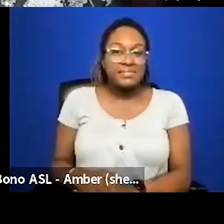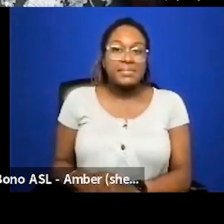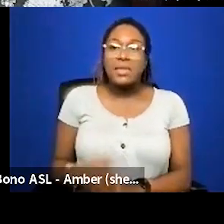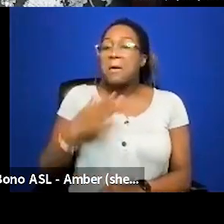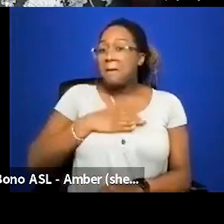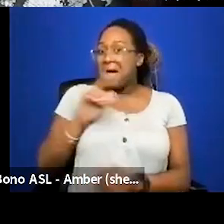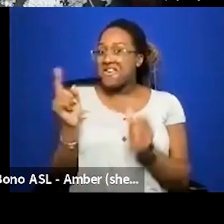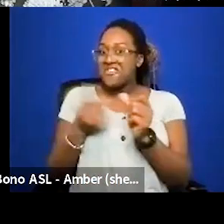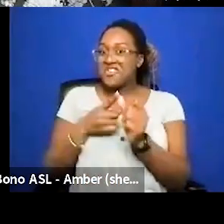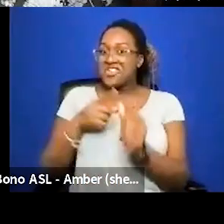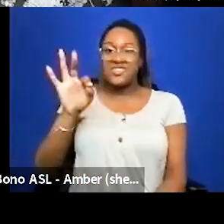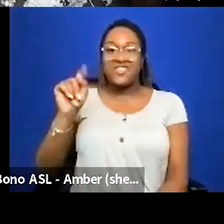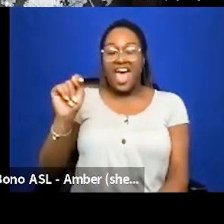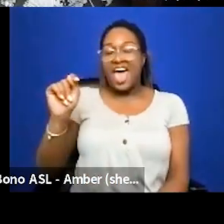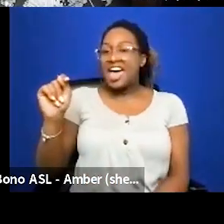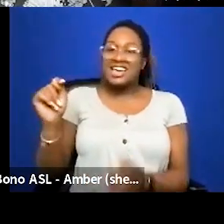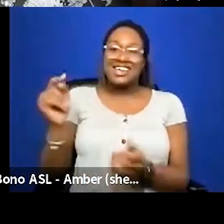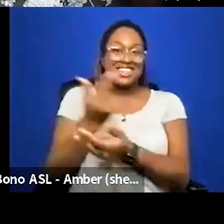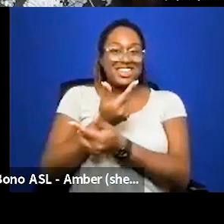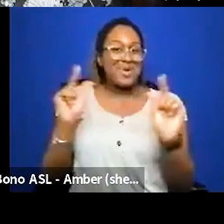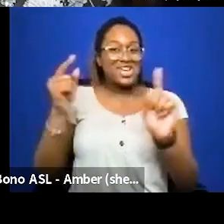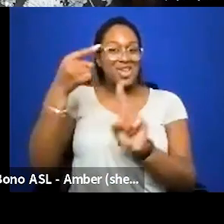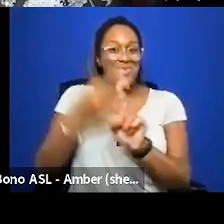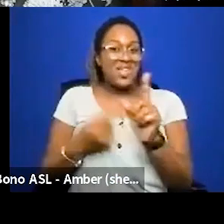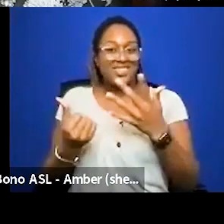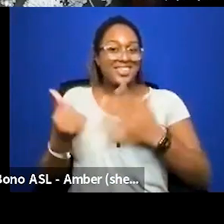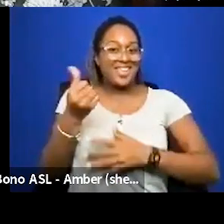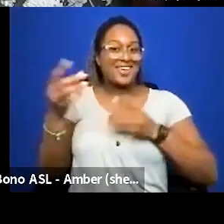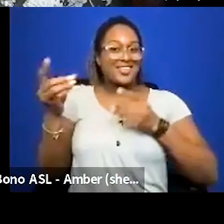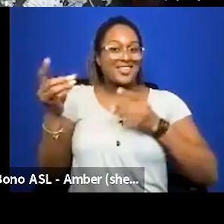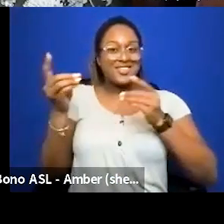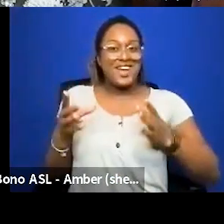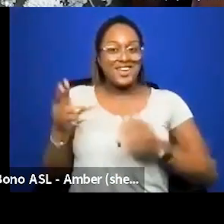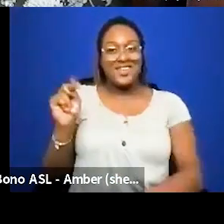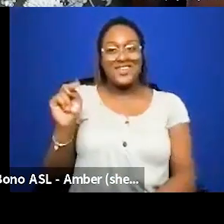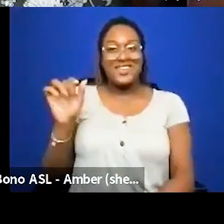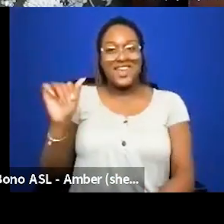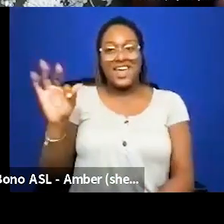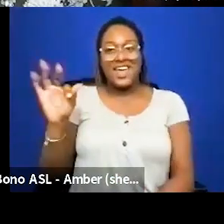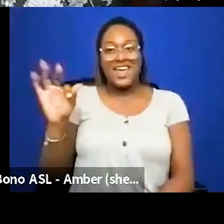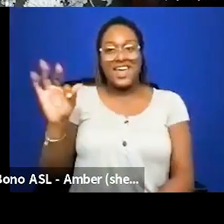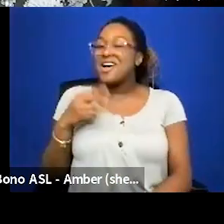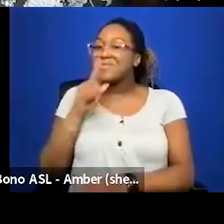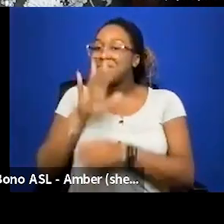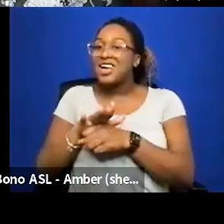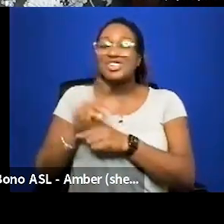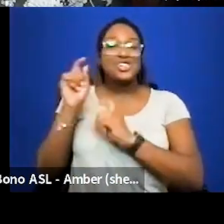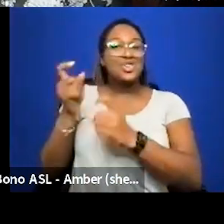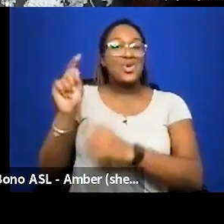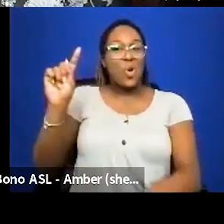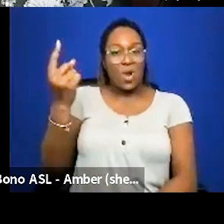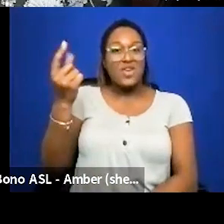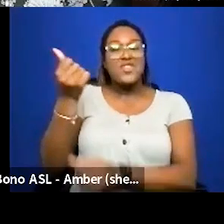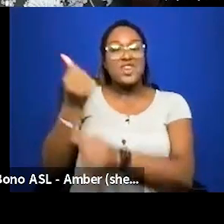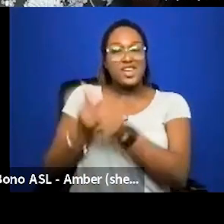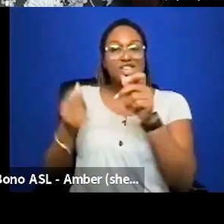first fat liberation month as the executive director of nafa and i have made a personal pledge to donate one dollar for every person who